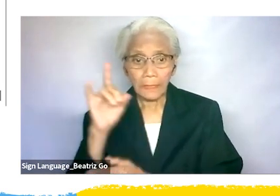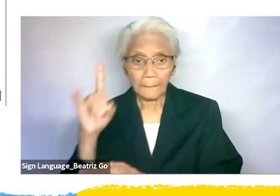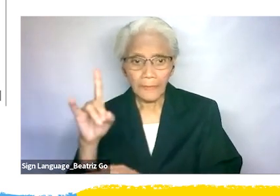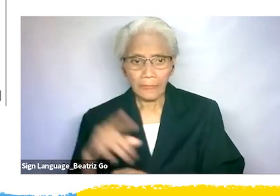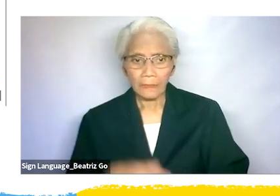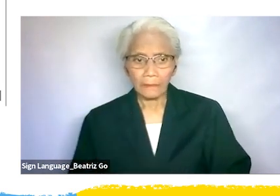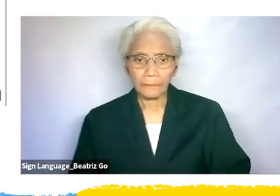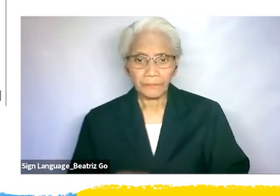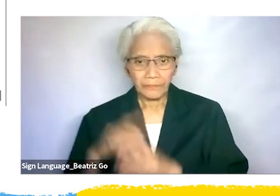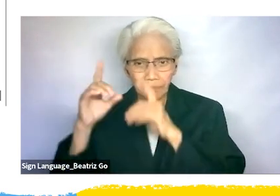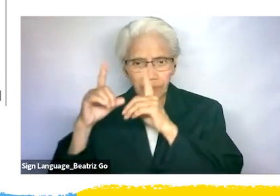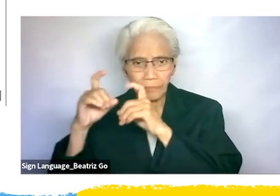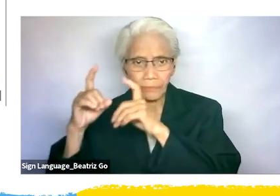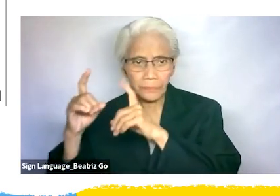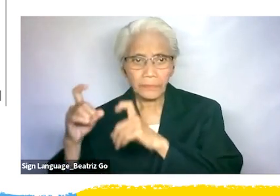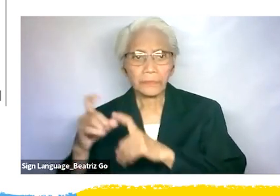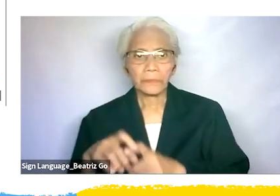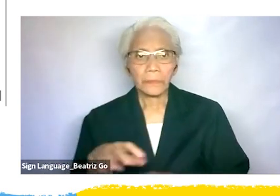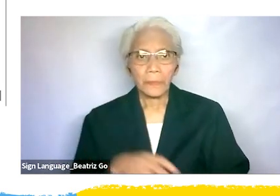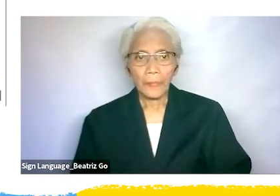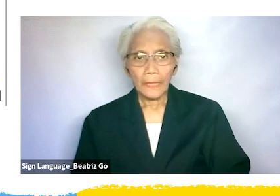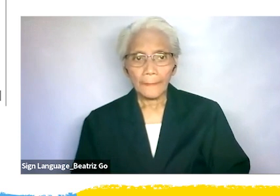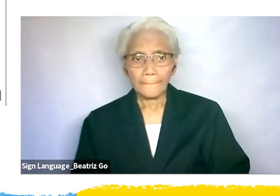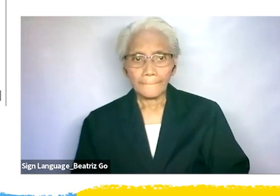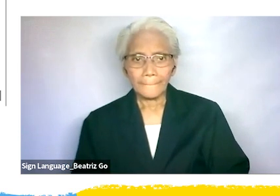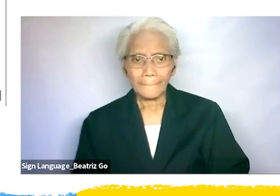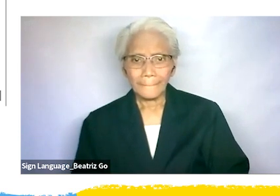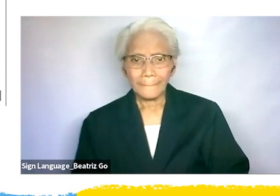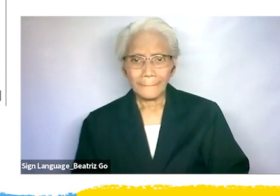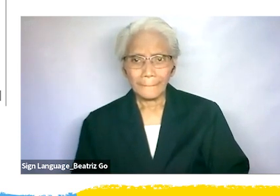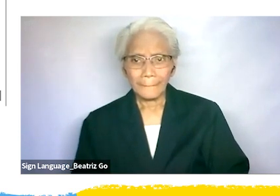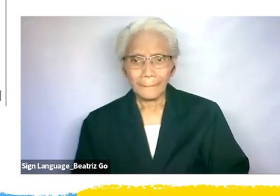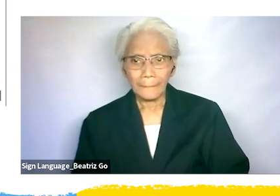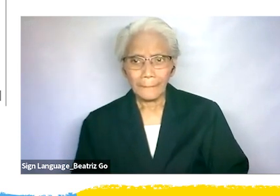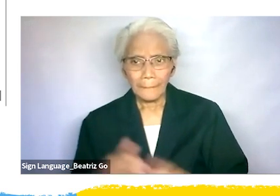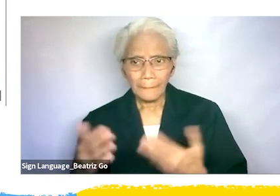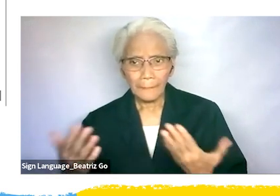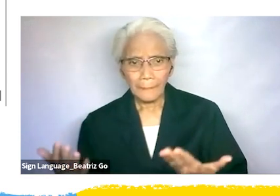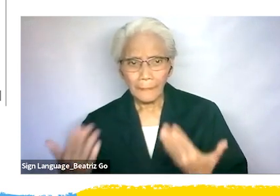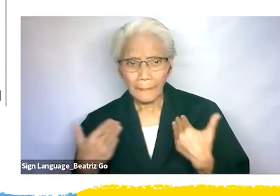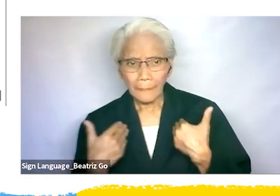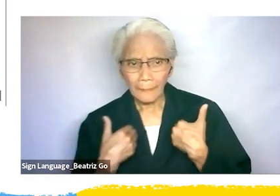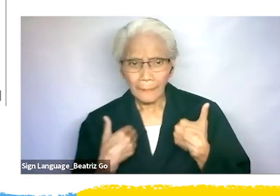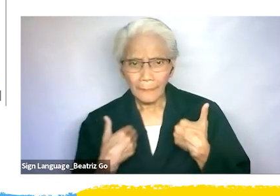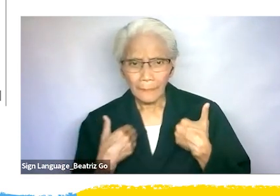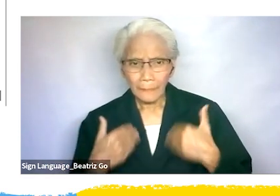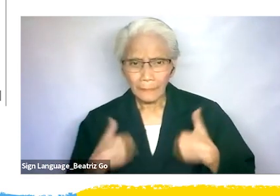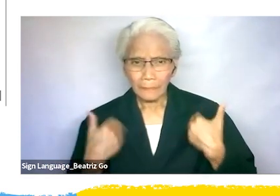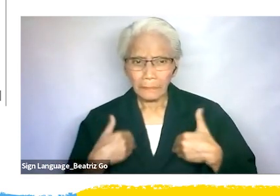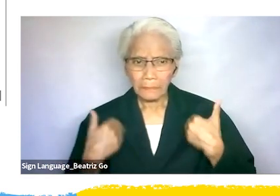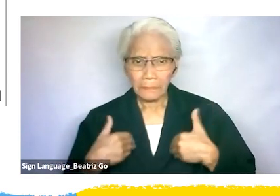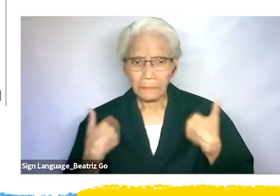and shot video clip, do you know? TikTok contains this as a part of the youth standing